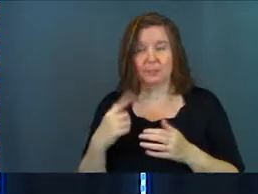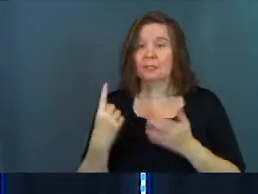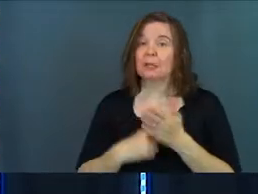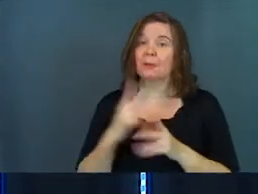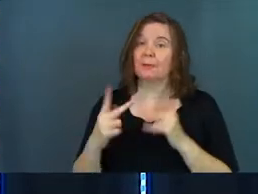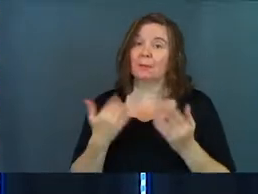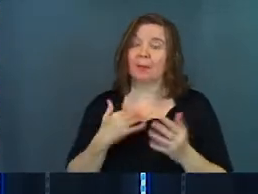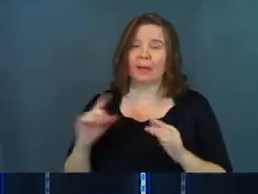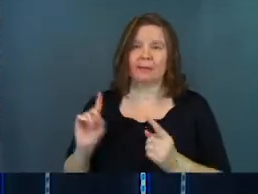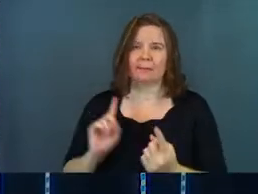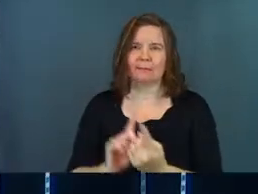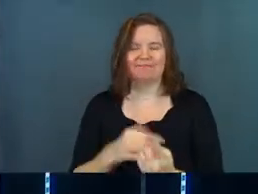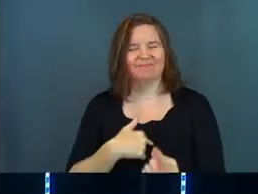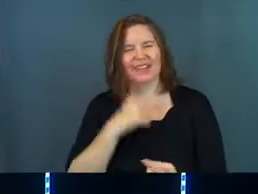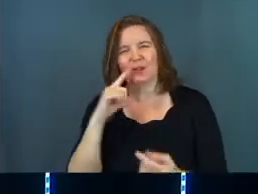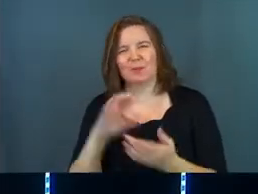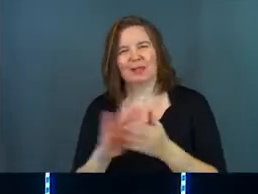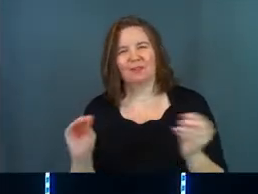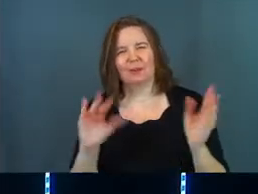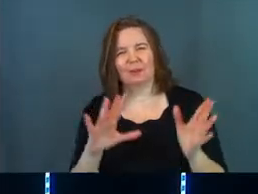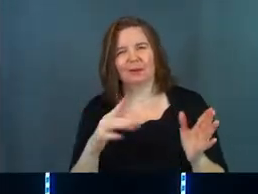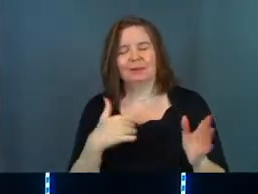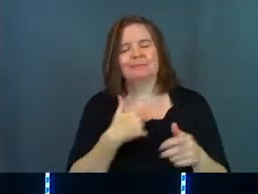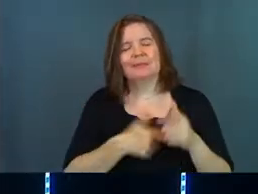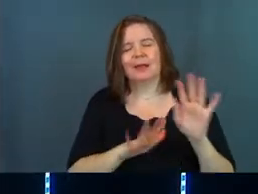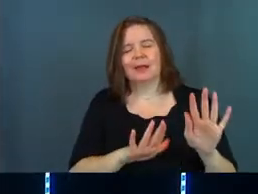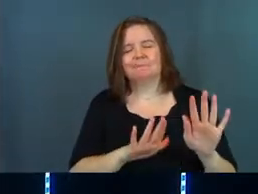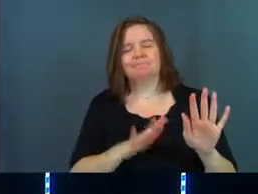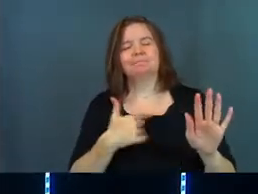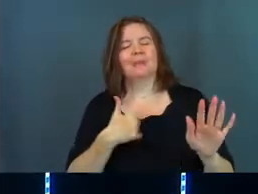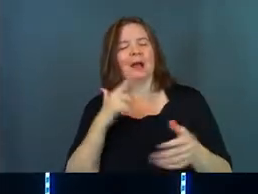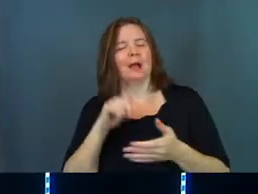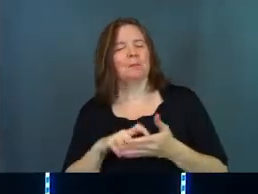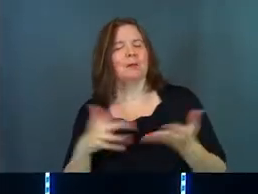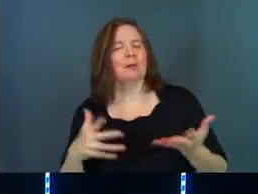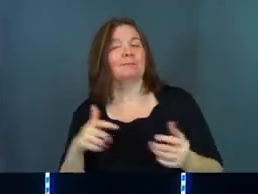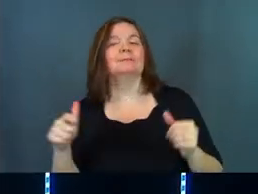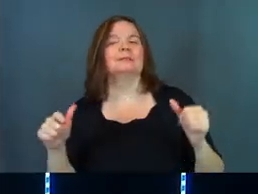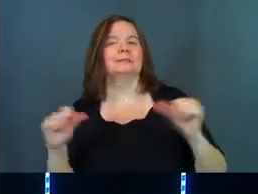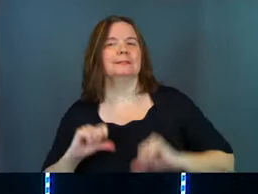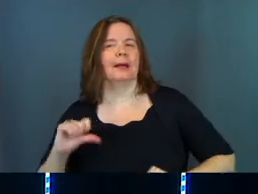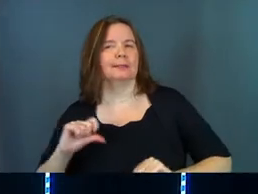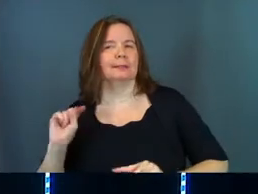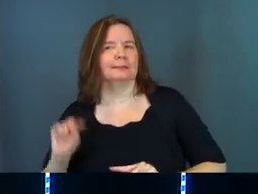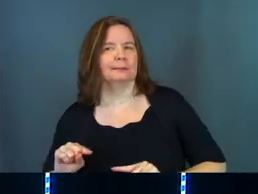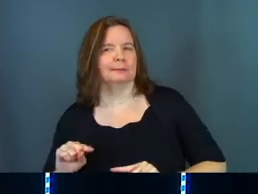Sometimes people might come up to you and say, I don't believe in miracles. Instead, I believe in science.